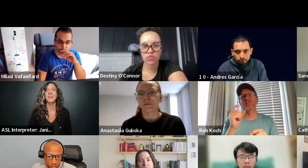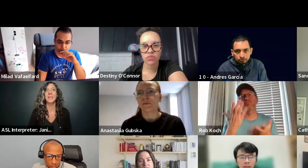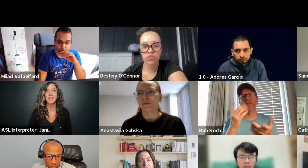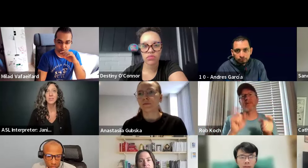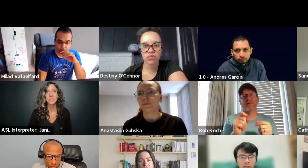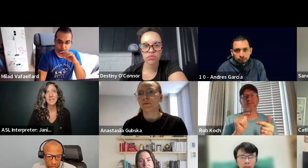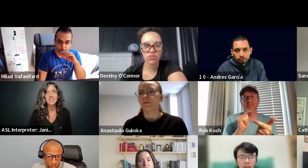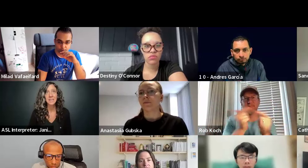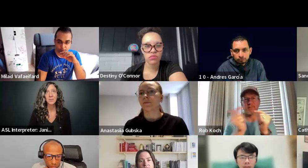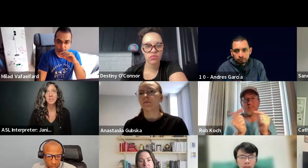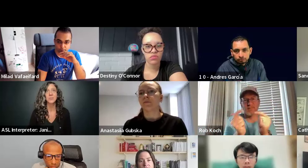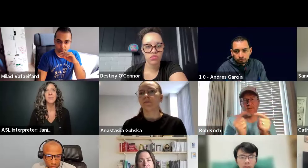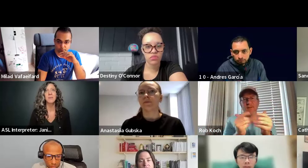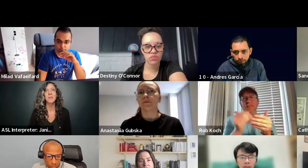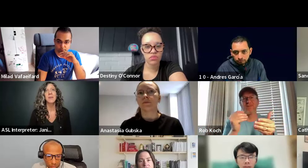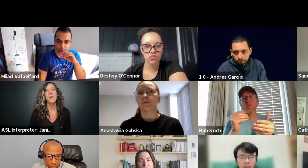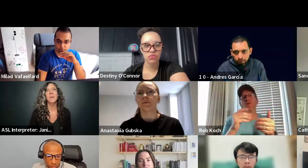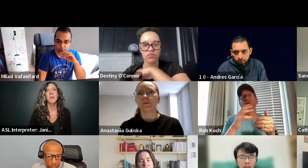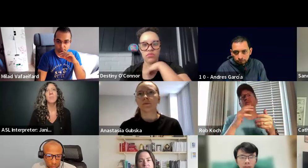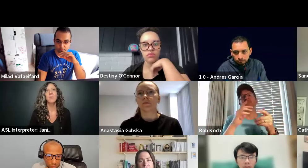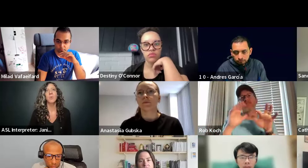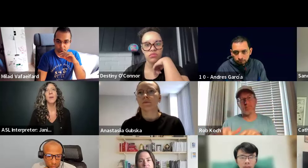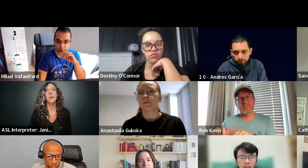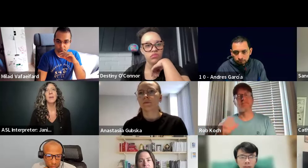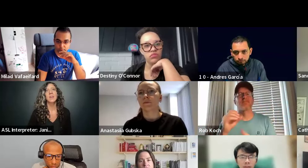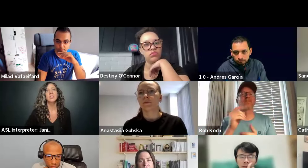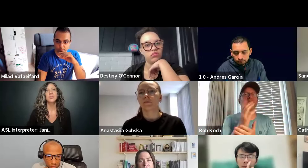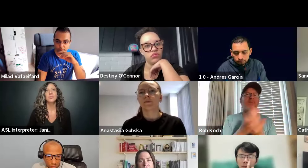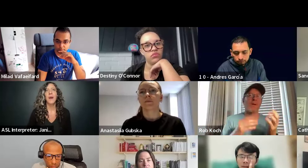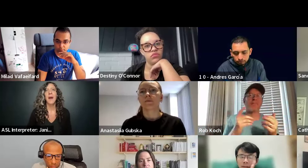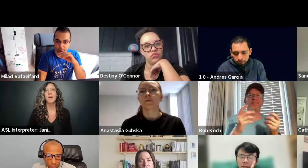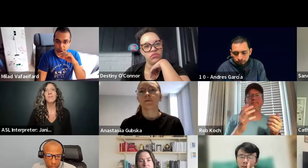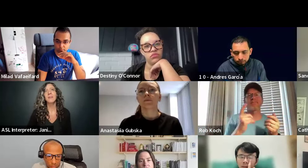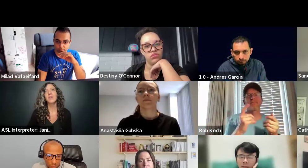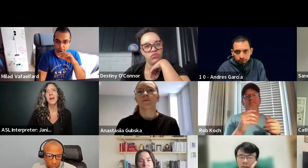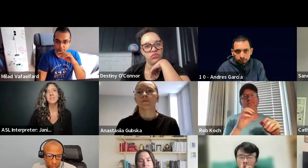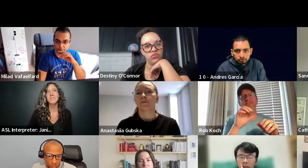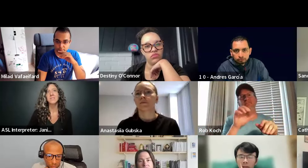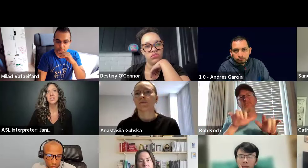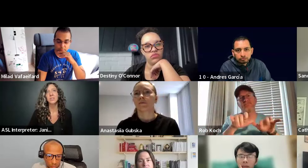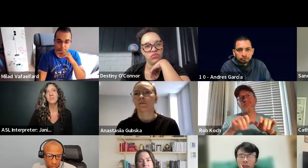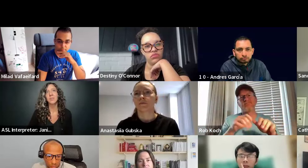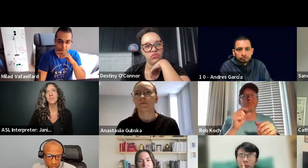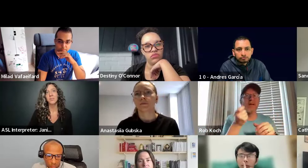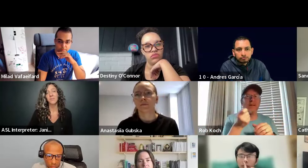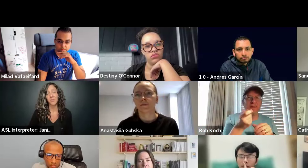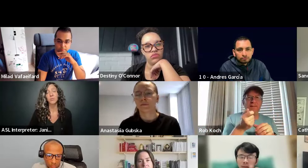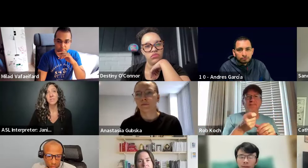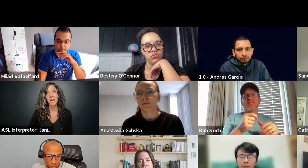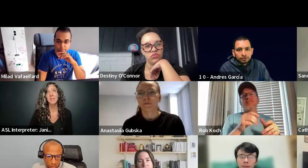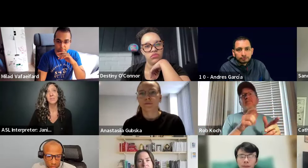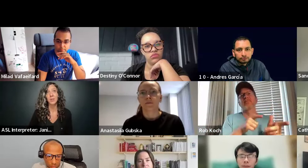instead of an English text language. So maybe we could come up with a way to have an interactive discussion through